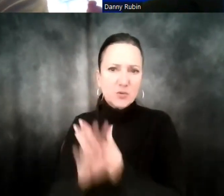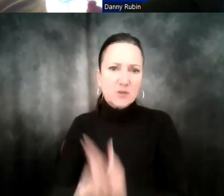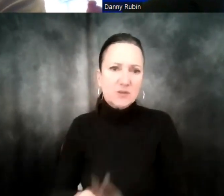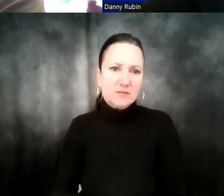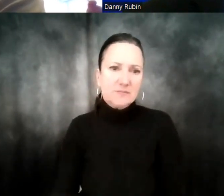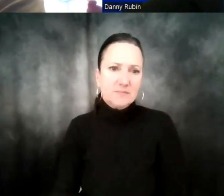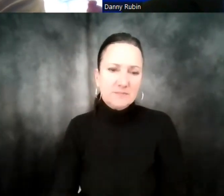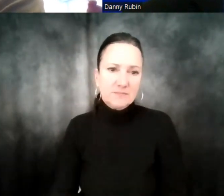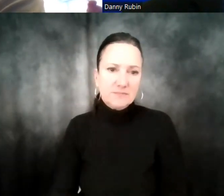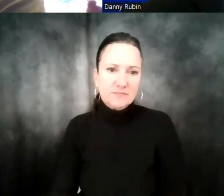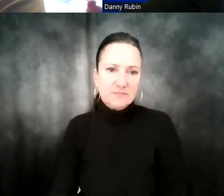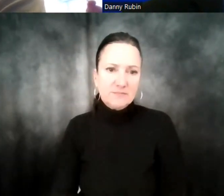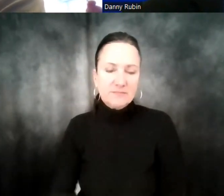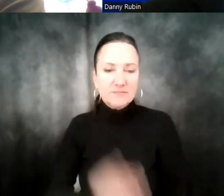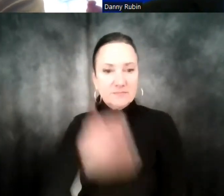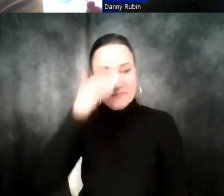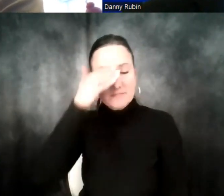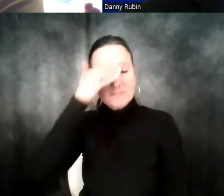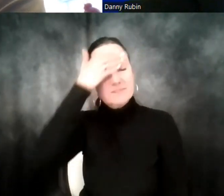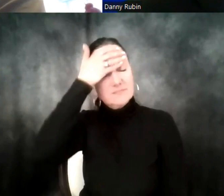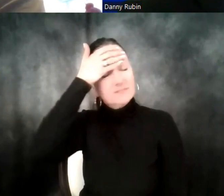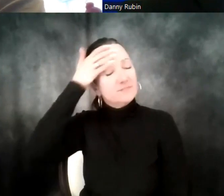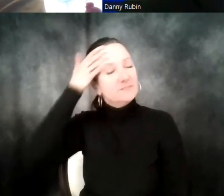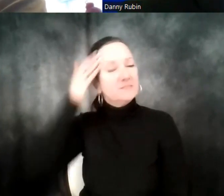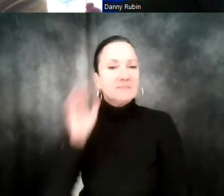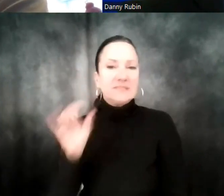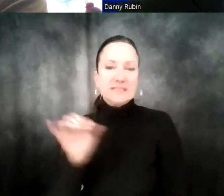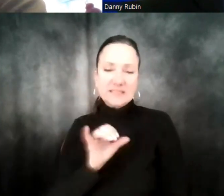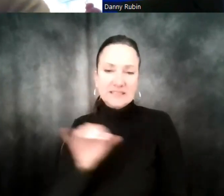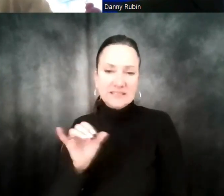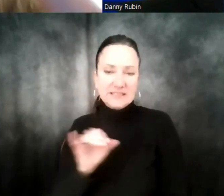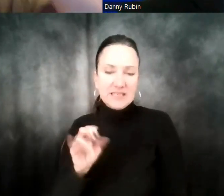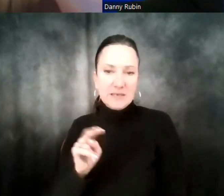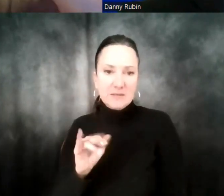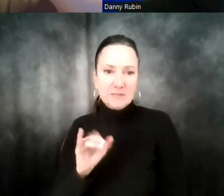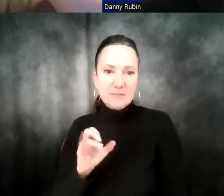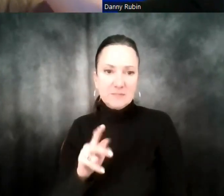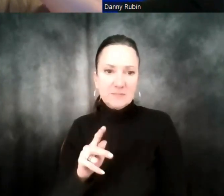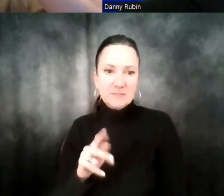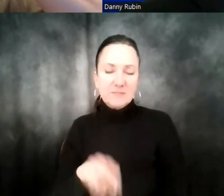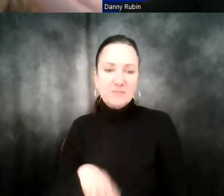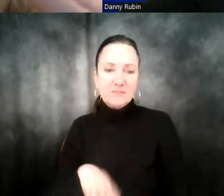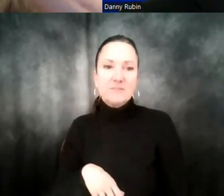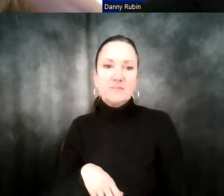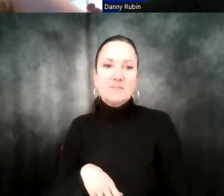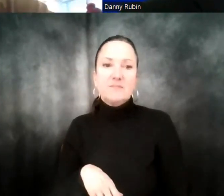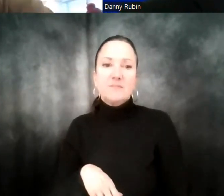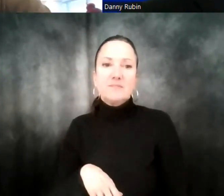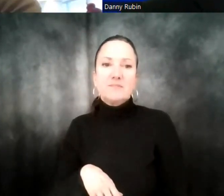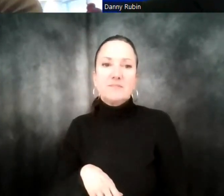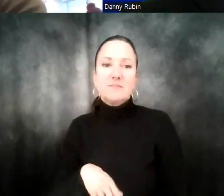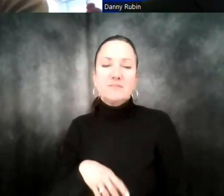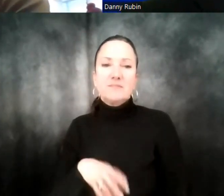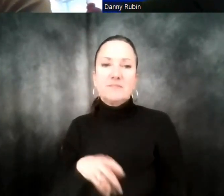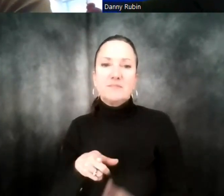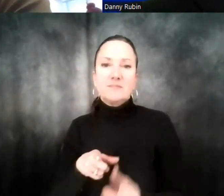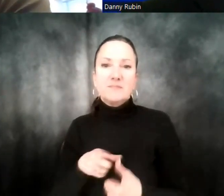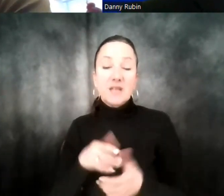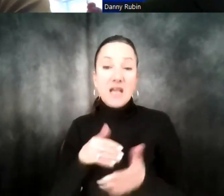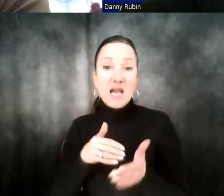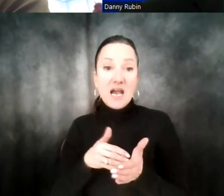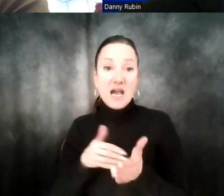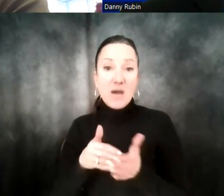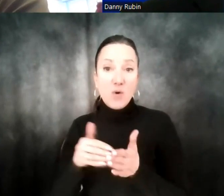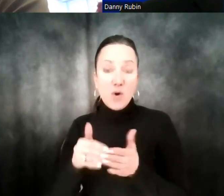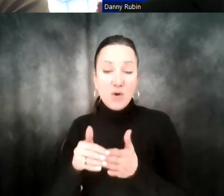the same Nick that asked the, how often we contact the clients, right? So let me, I'll answer his first question and his second question and one. So how often we speak to